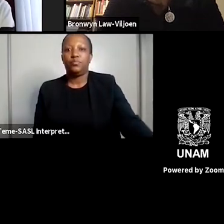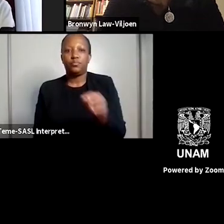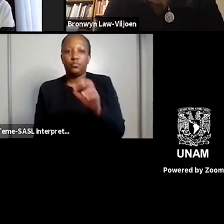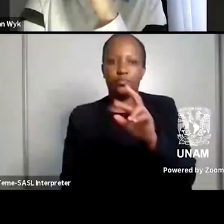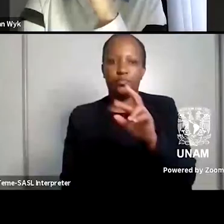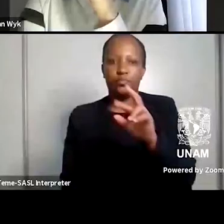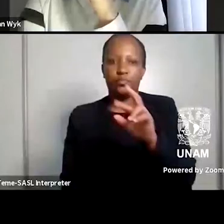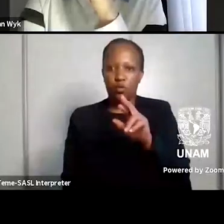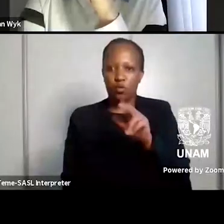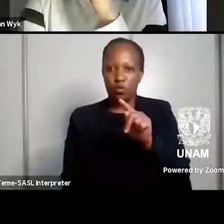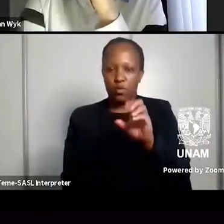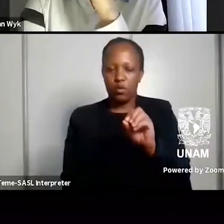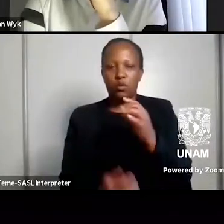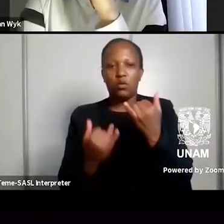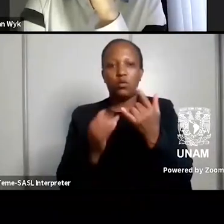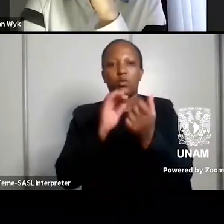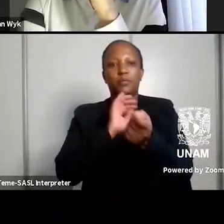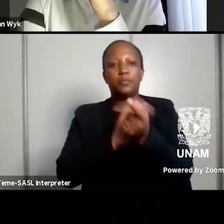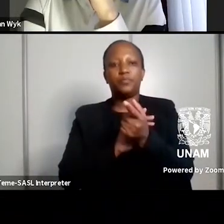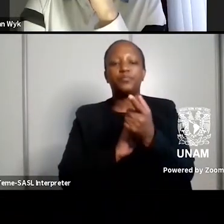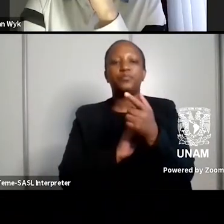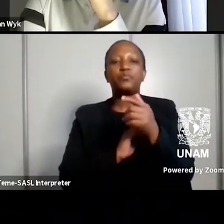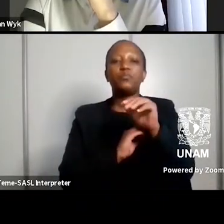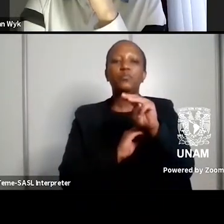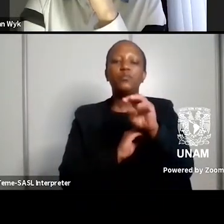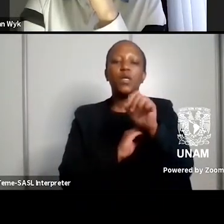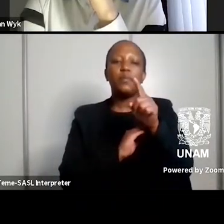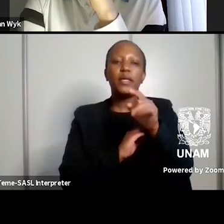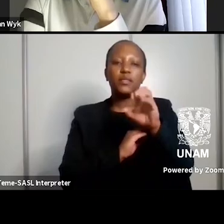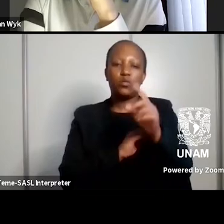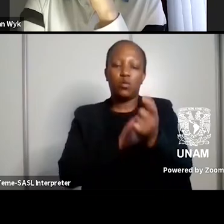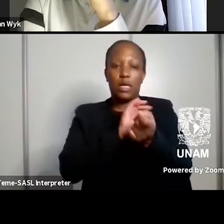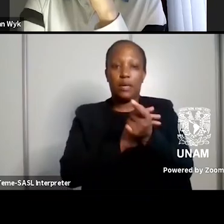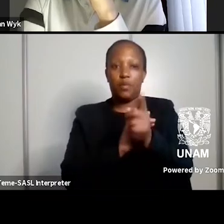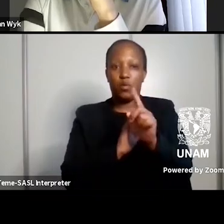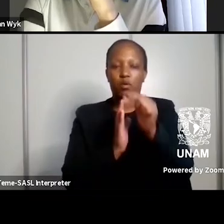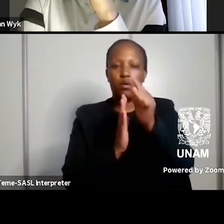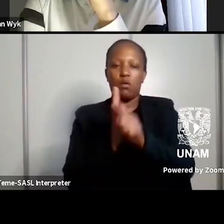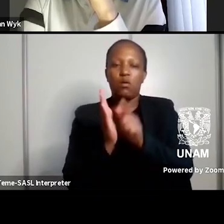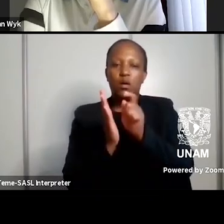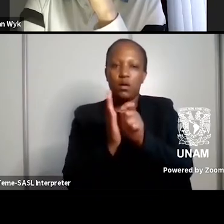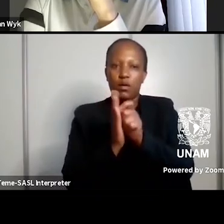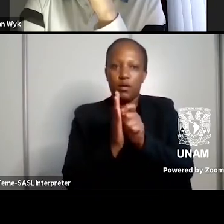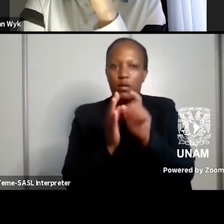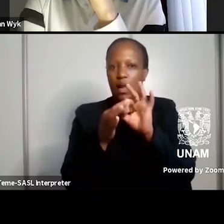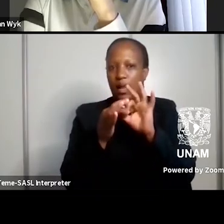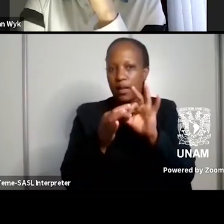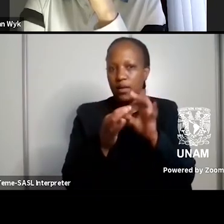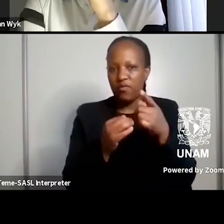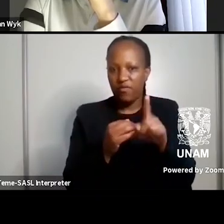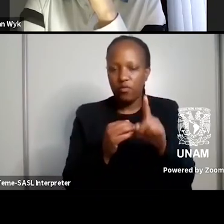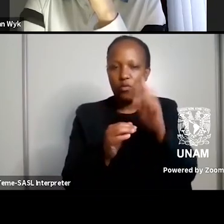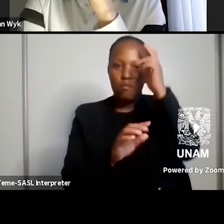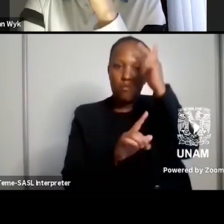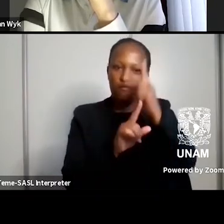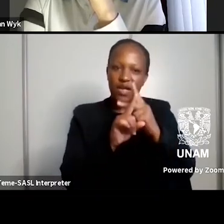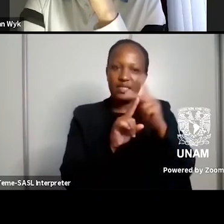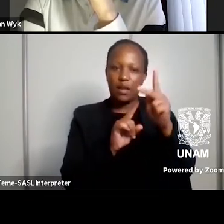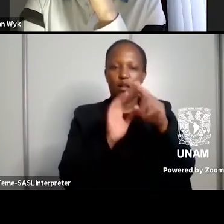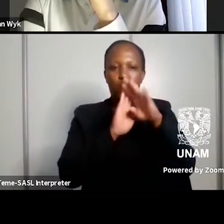now in Mexican literature is the relation with the professionalization programs